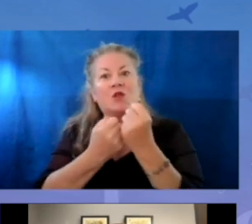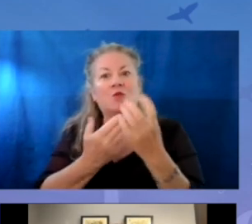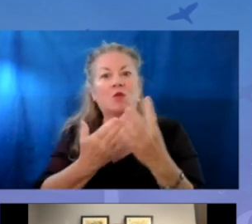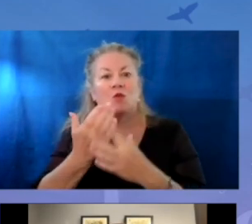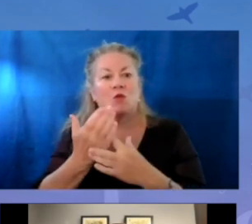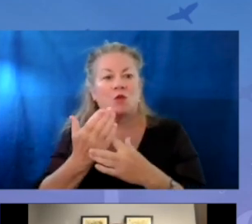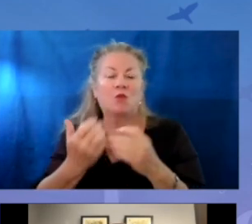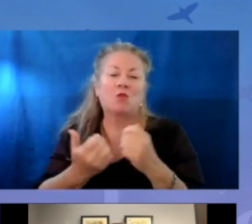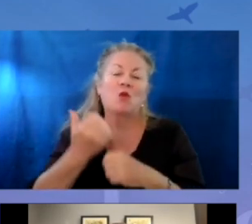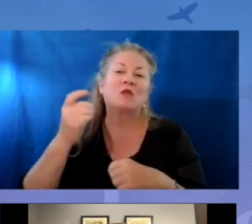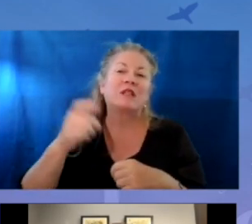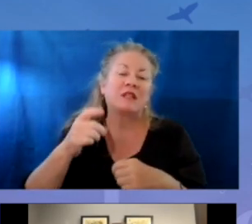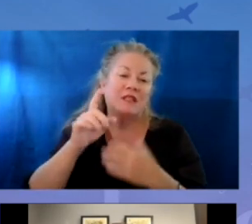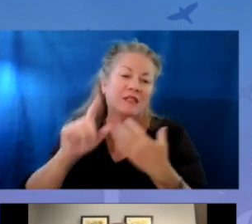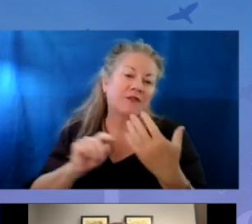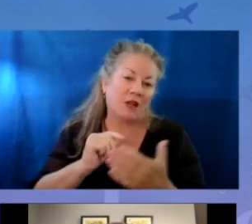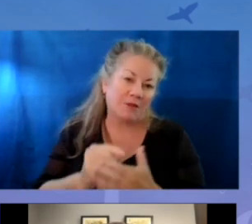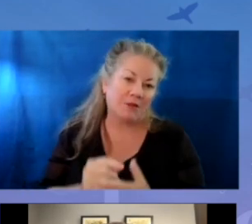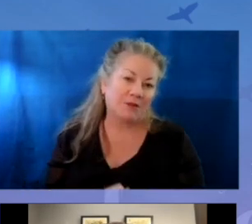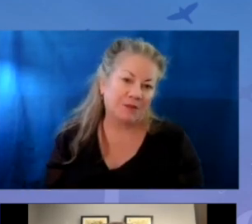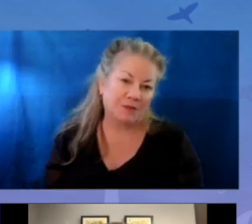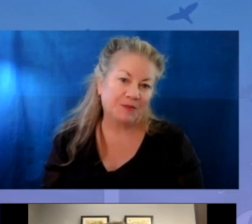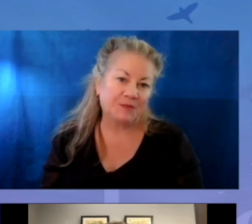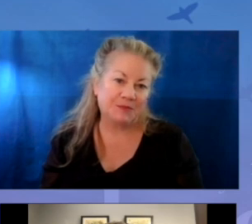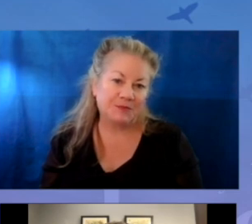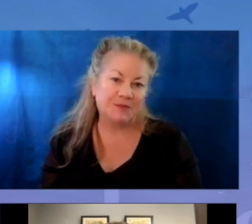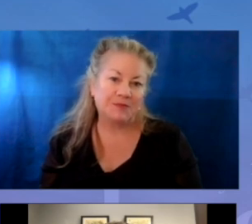their most neediest of times.